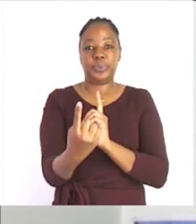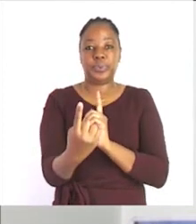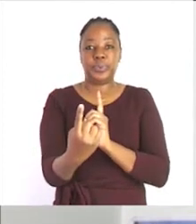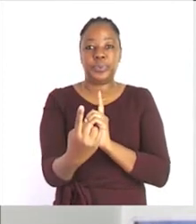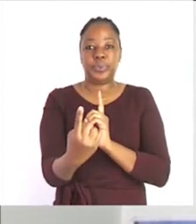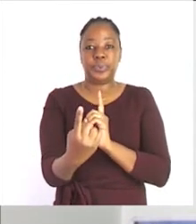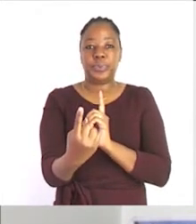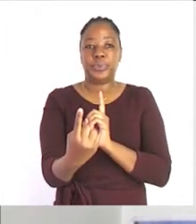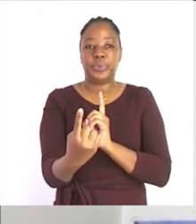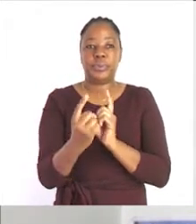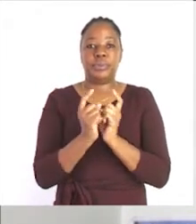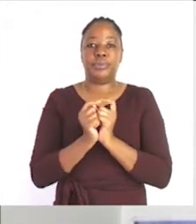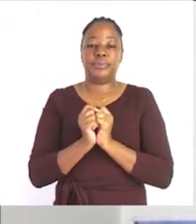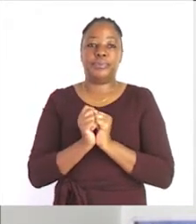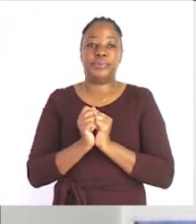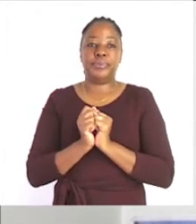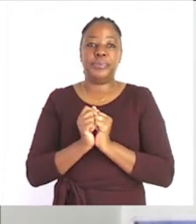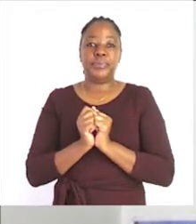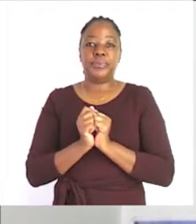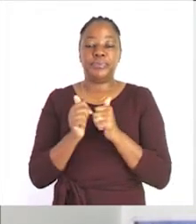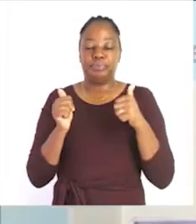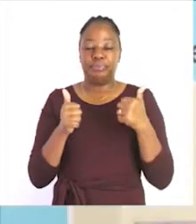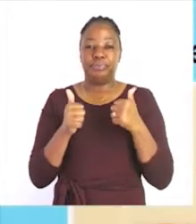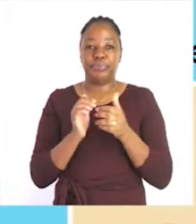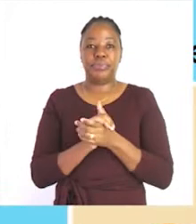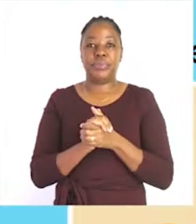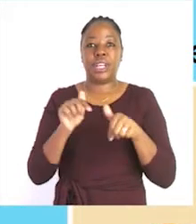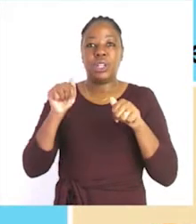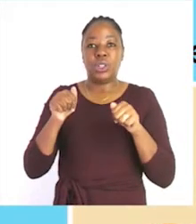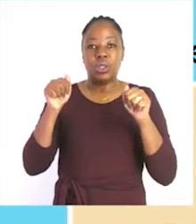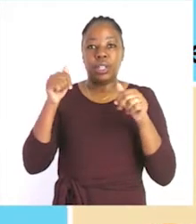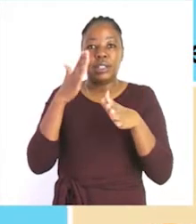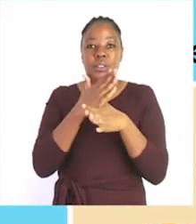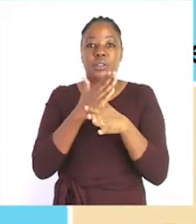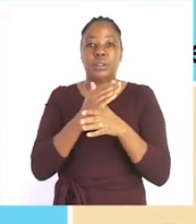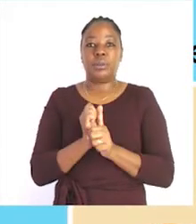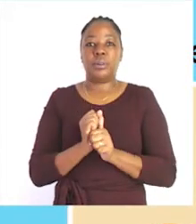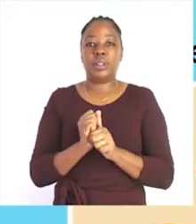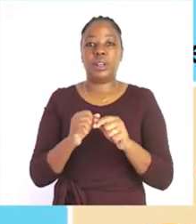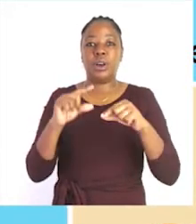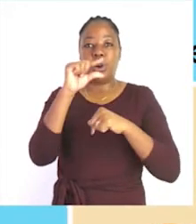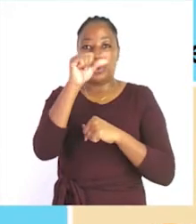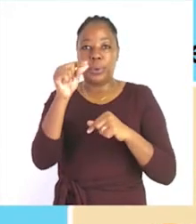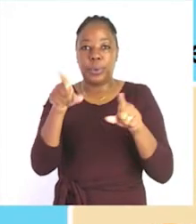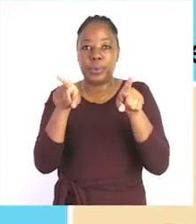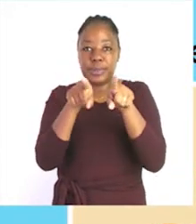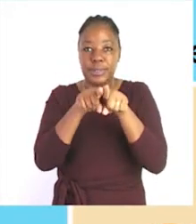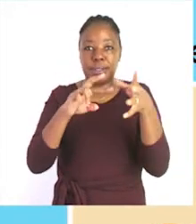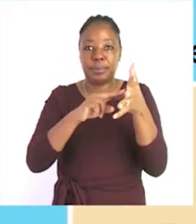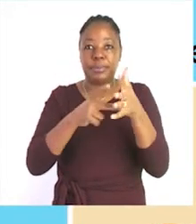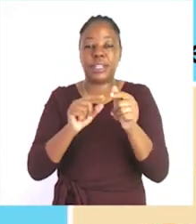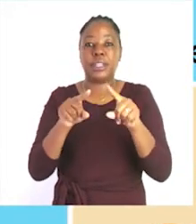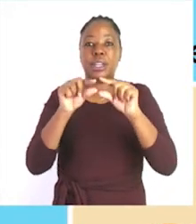also by your sides as well very good today's lesson is about synonyms